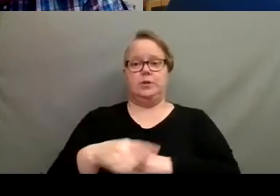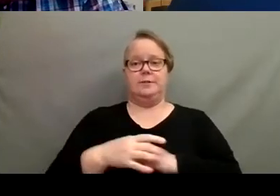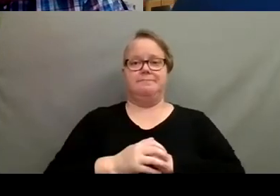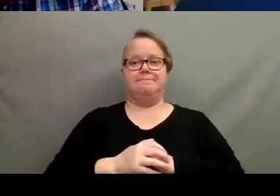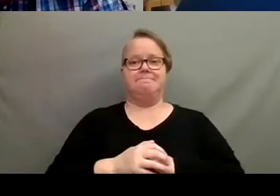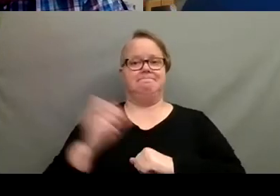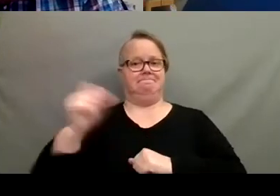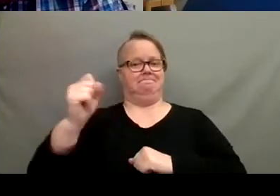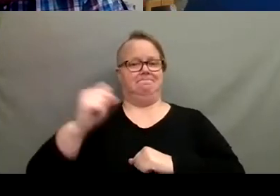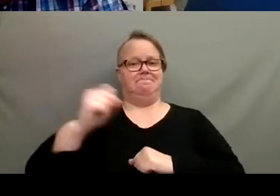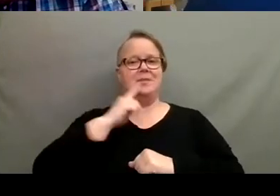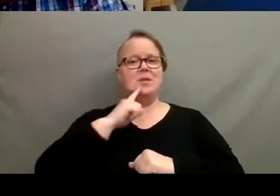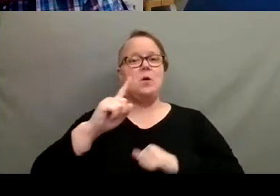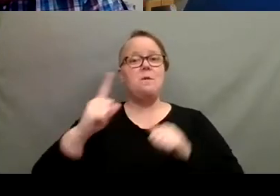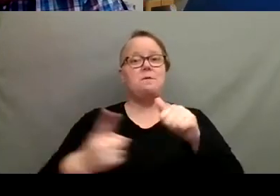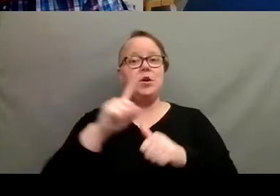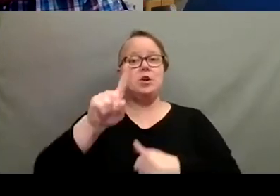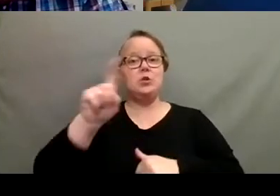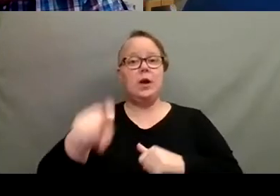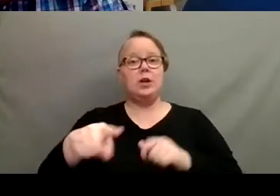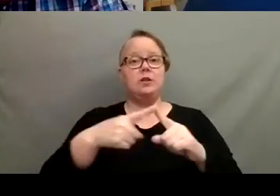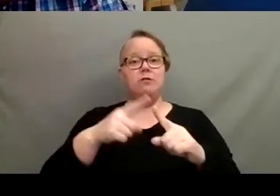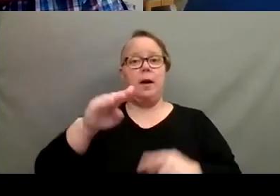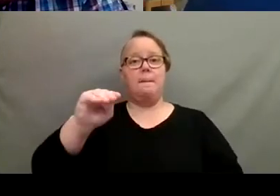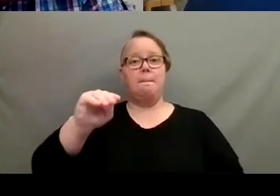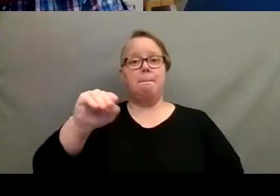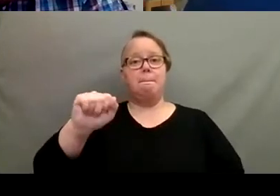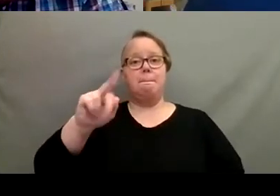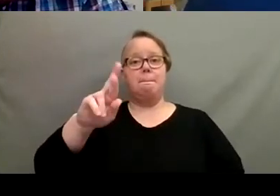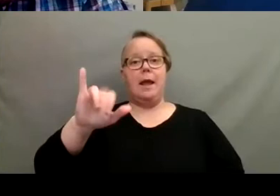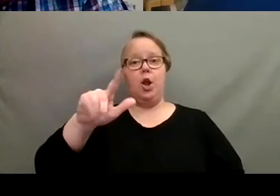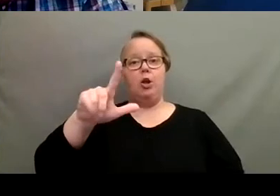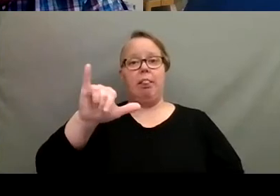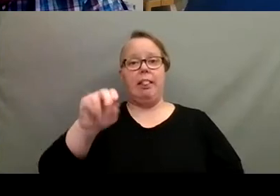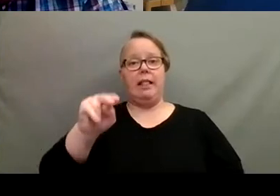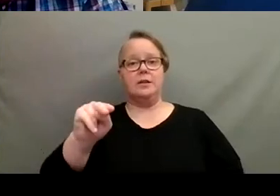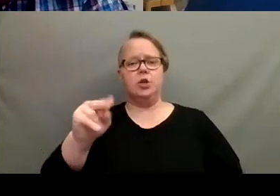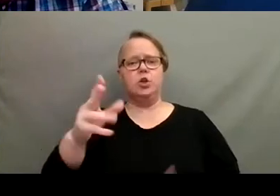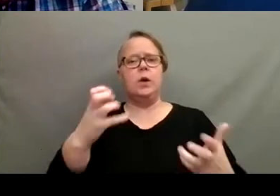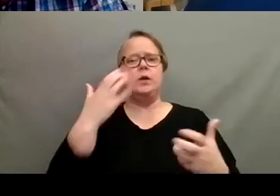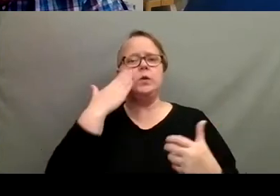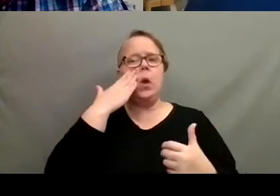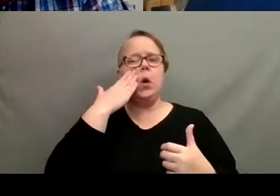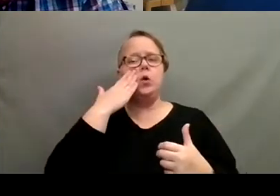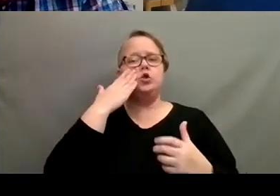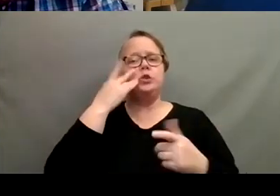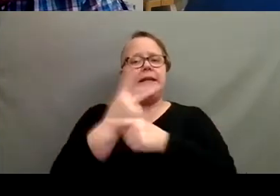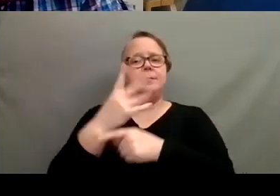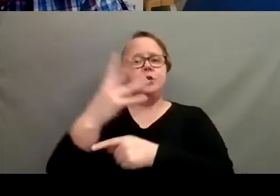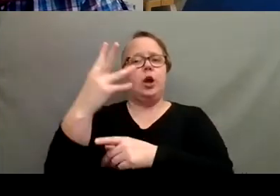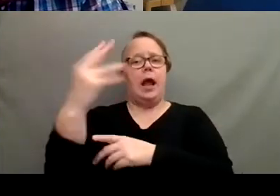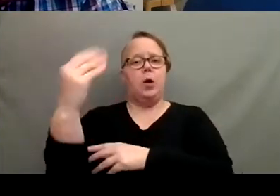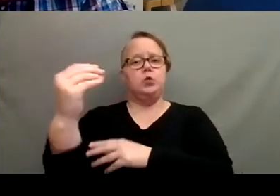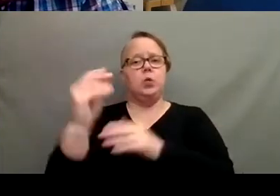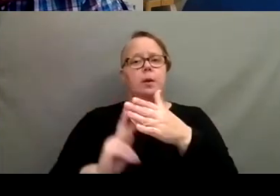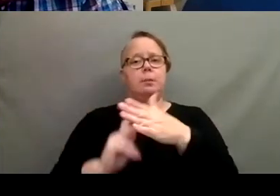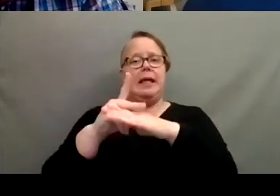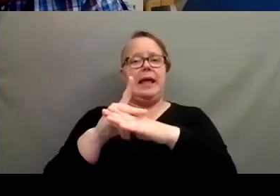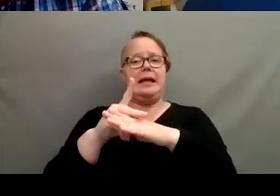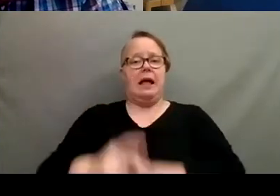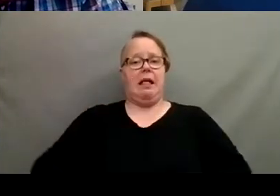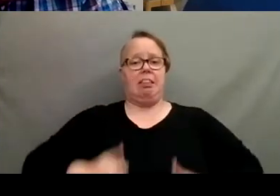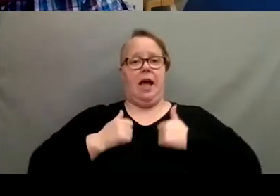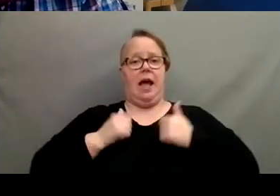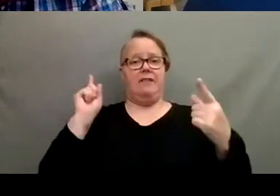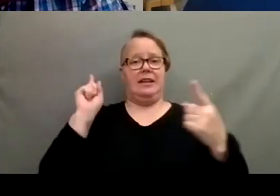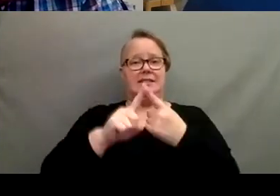Yeah. So our first question comes from Marilyn and she's wondering, she keeps her outdoor plants alive through March and then